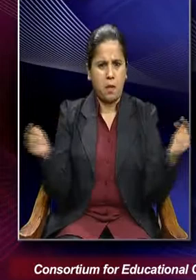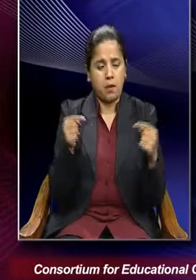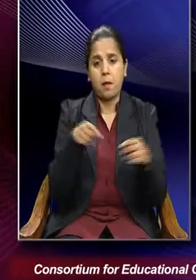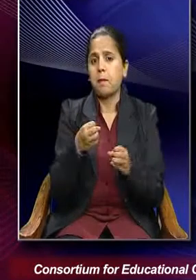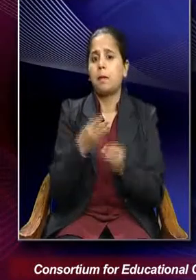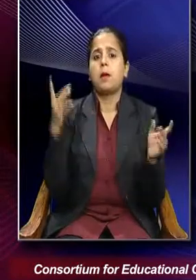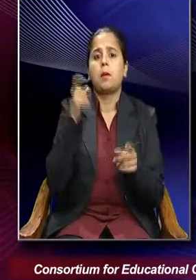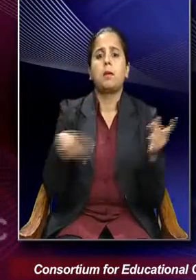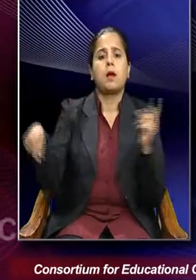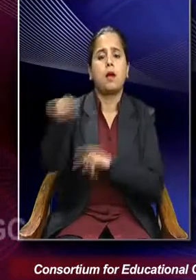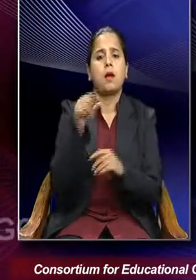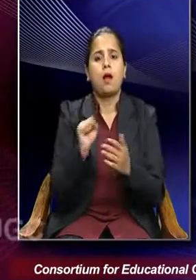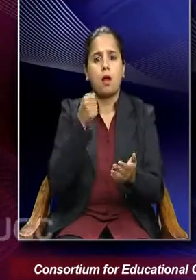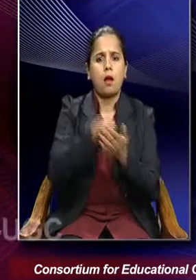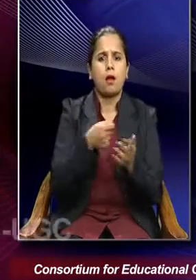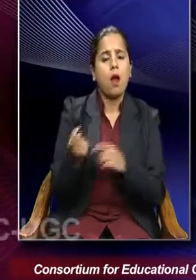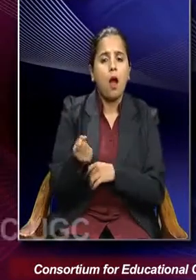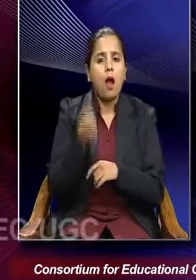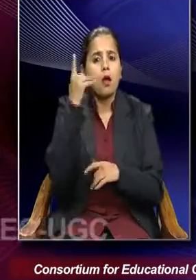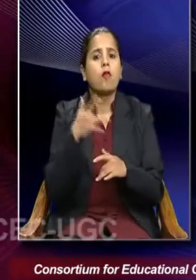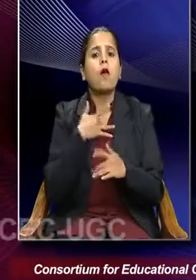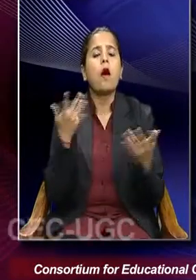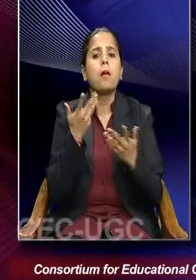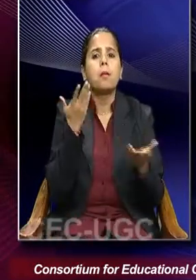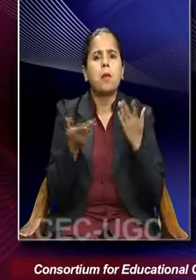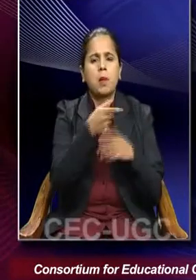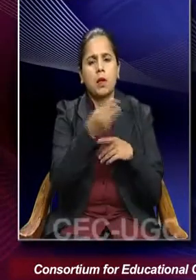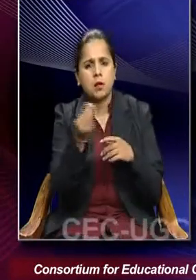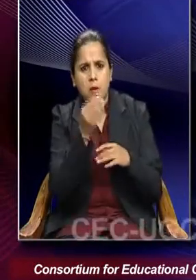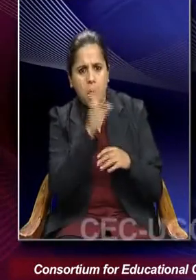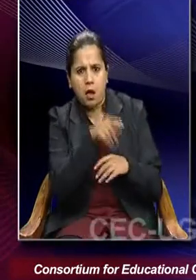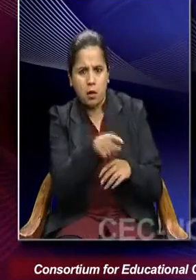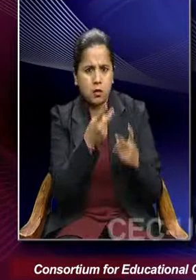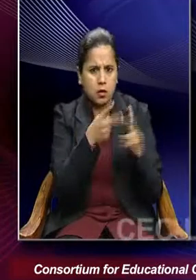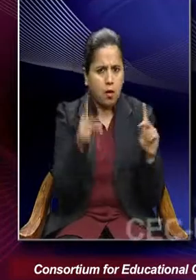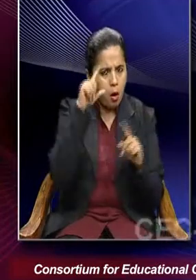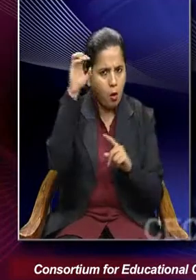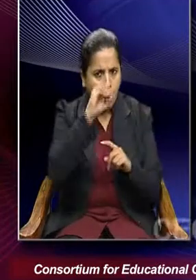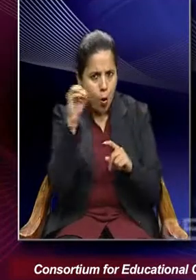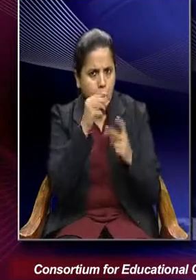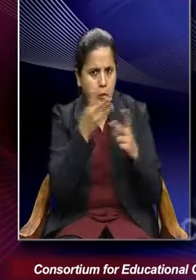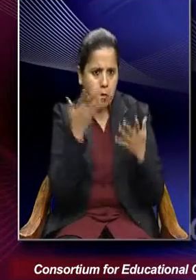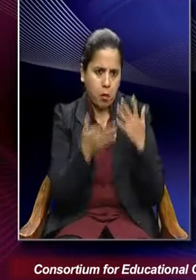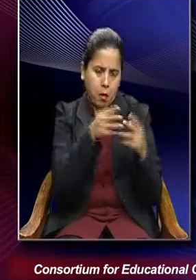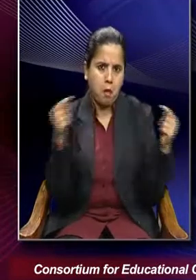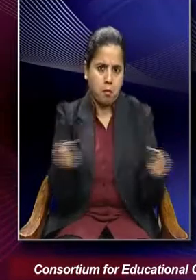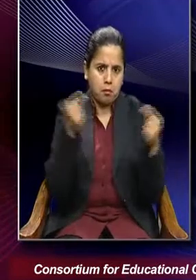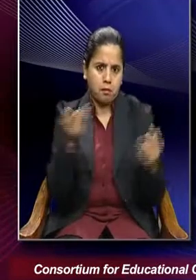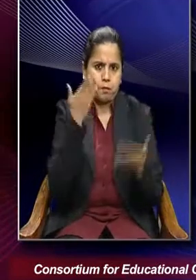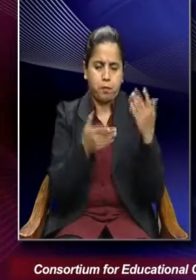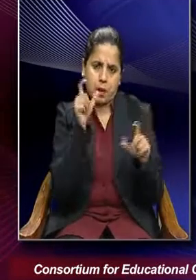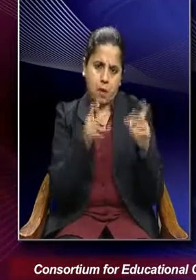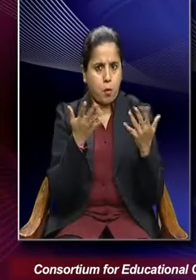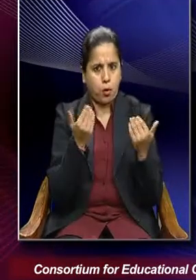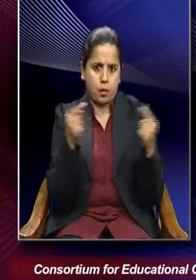would arrive at an understanding that there is some kind of difference of opinion and people are arguing.